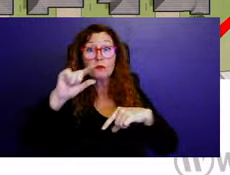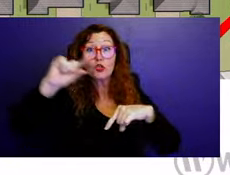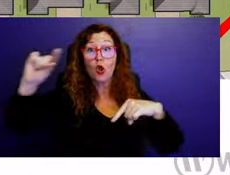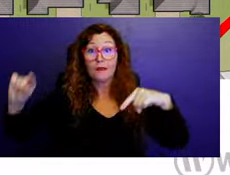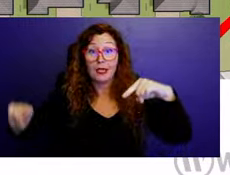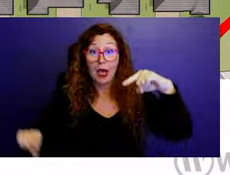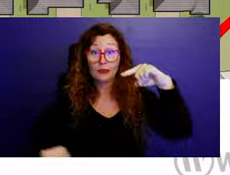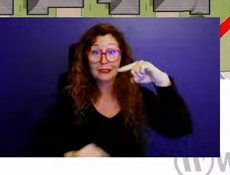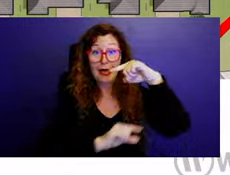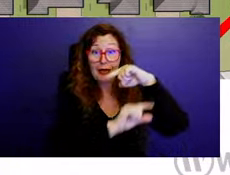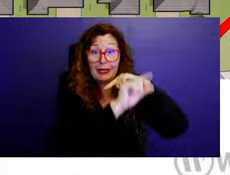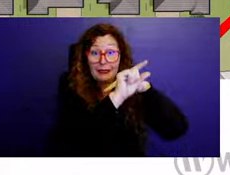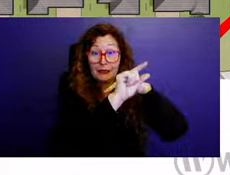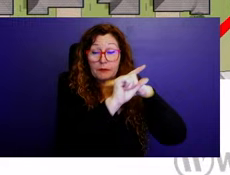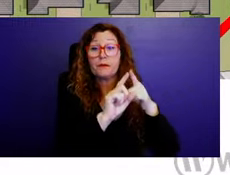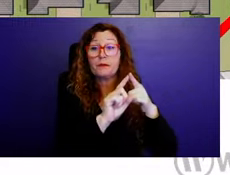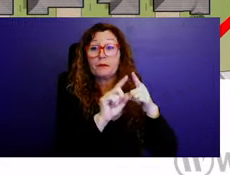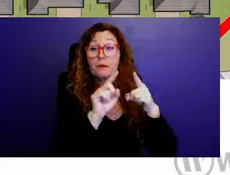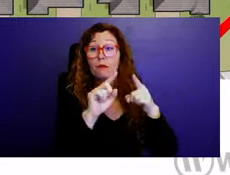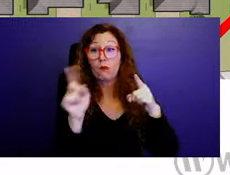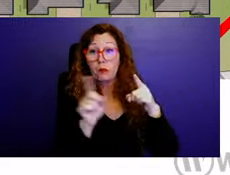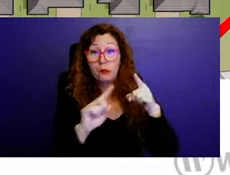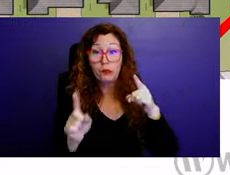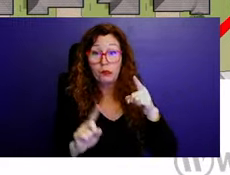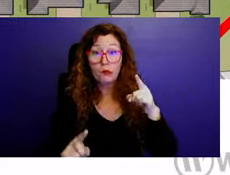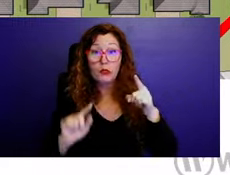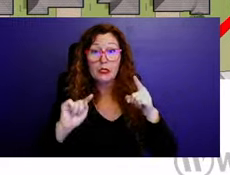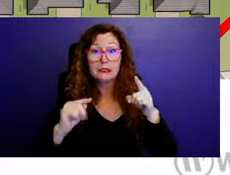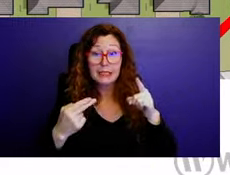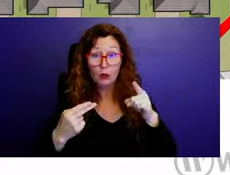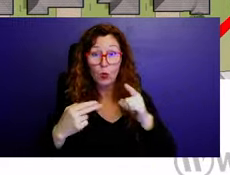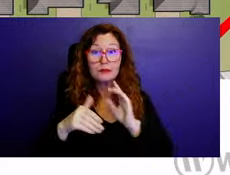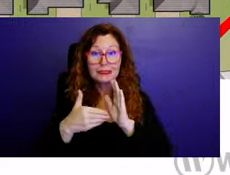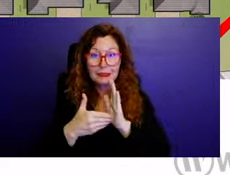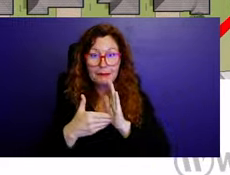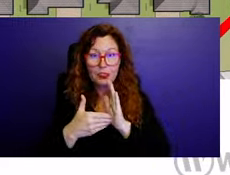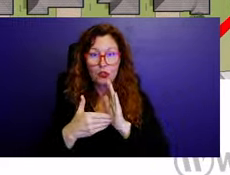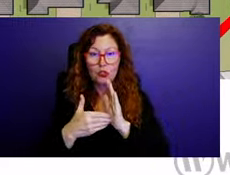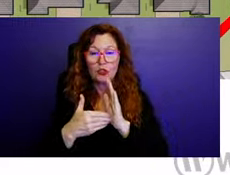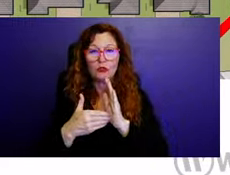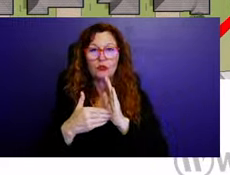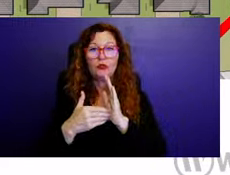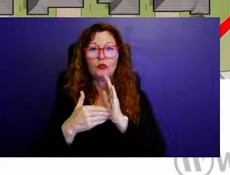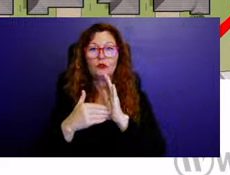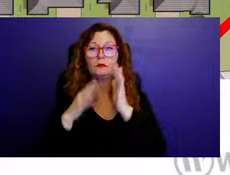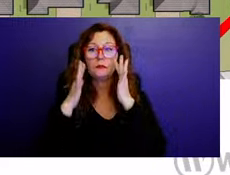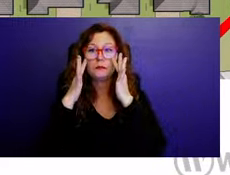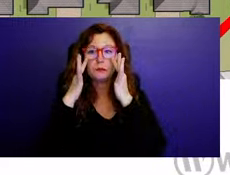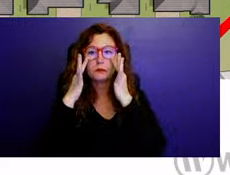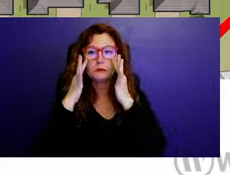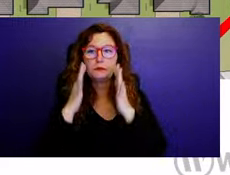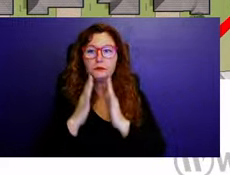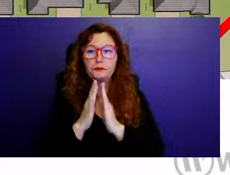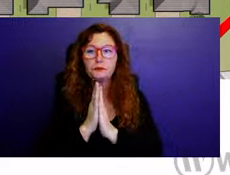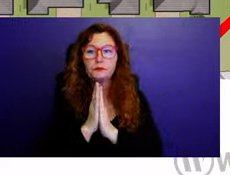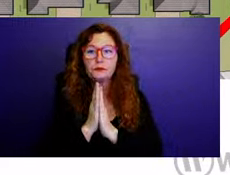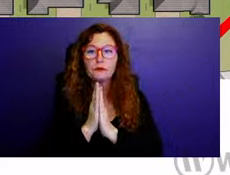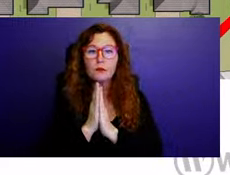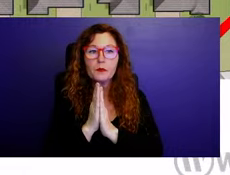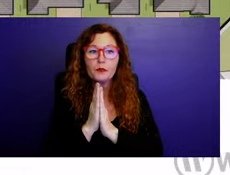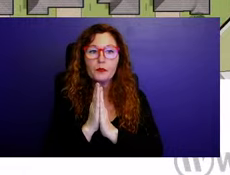connecting to the street, whereas the townhomes face inward, um, onto the private street, uh, the new north, south private street.